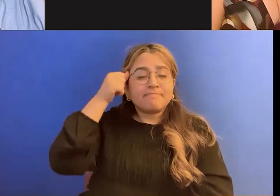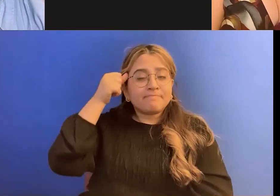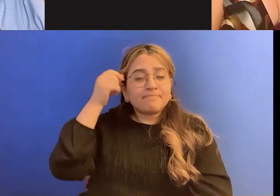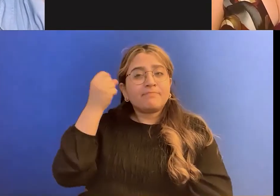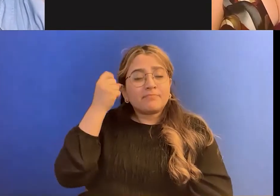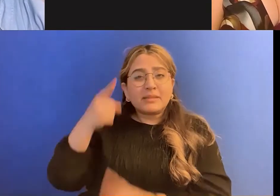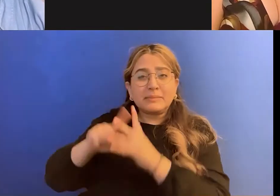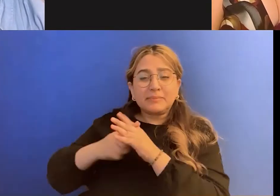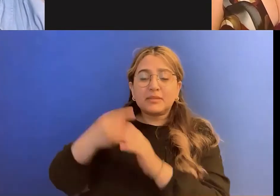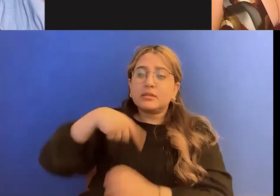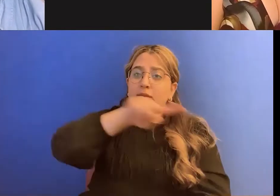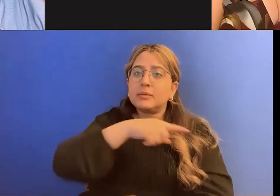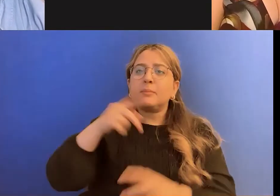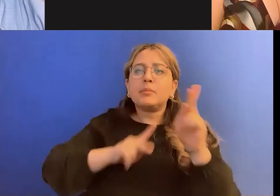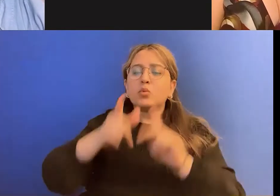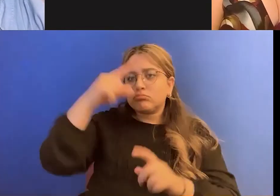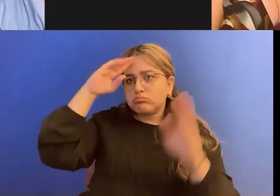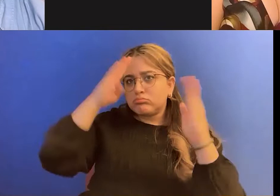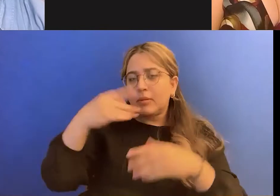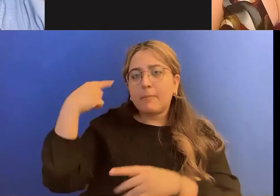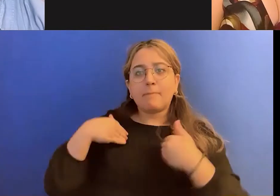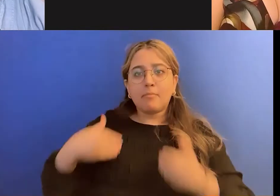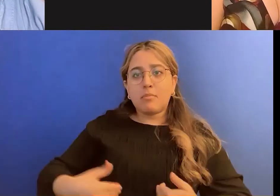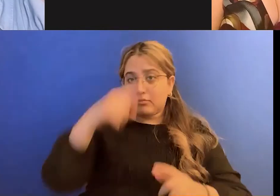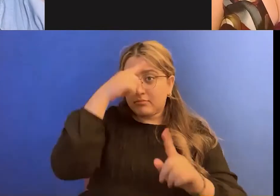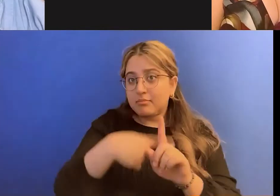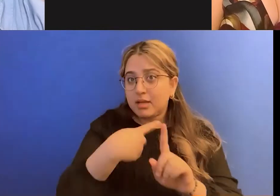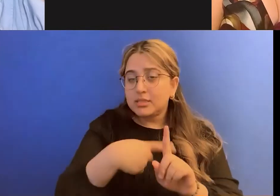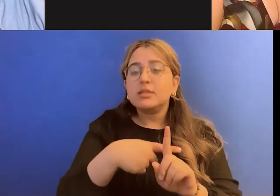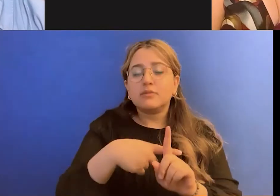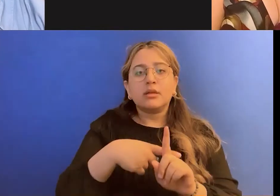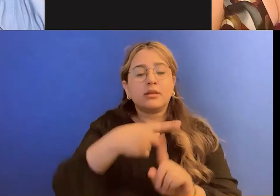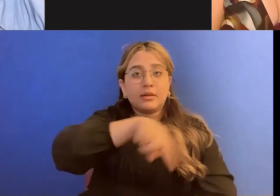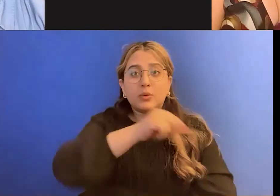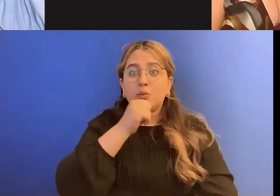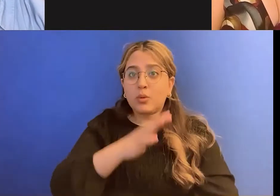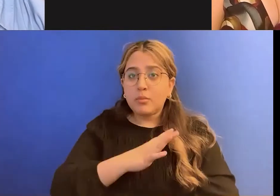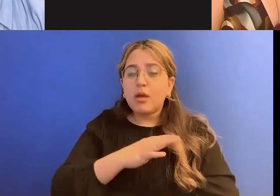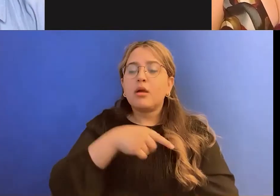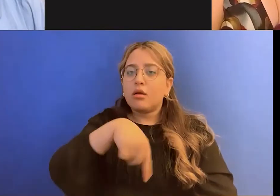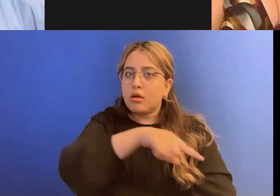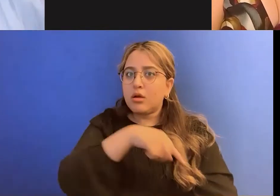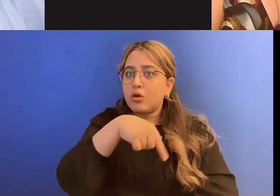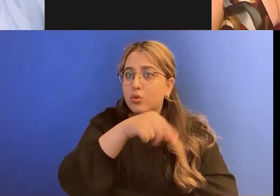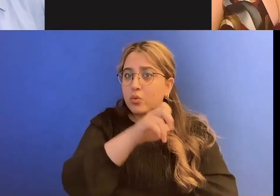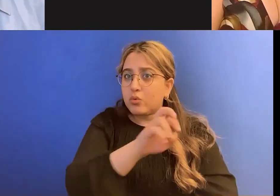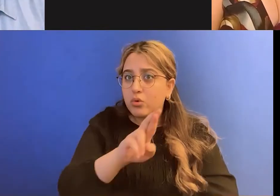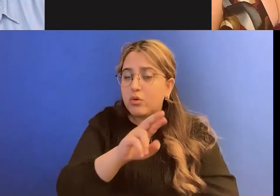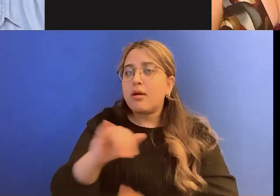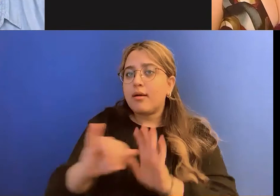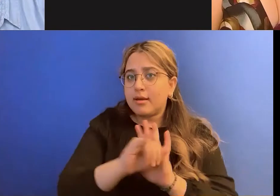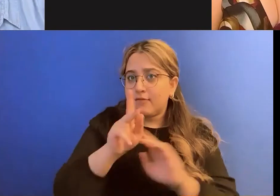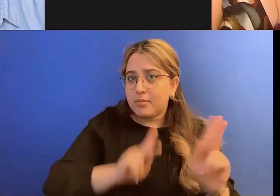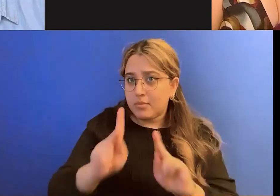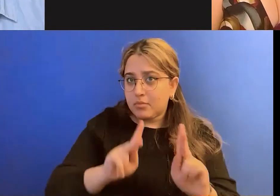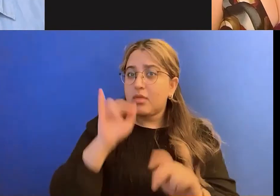I should say also that a lot of those women and femmes were, were queer identified people. Yes. And did that